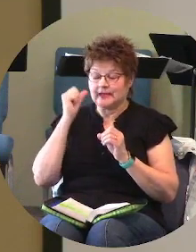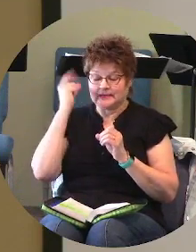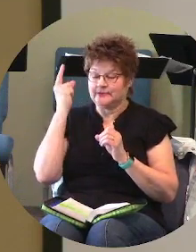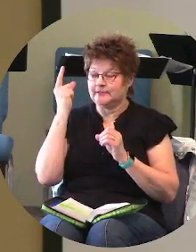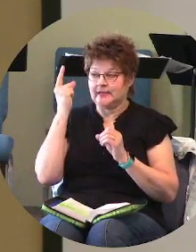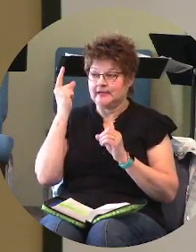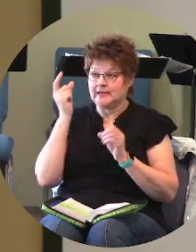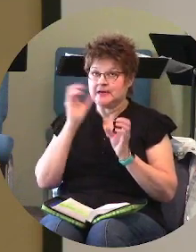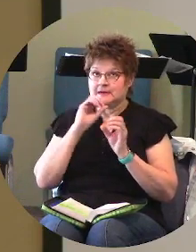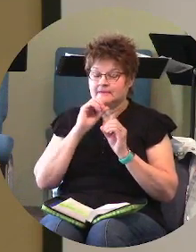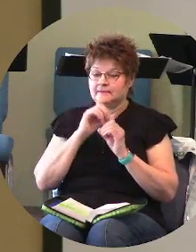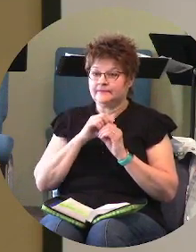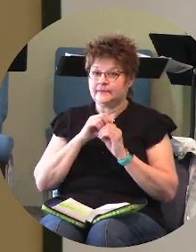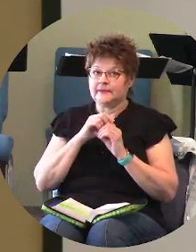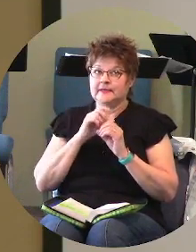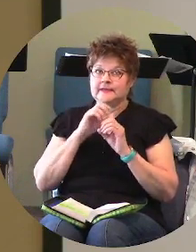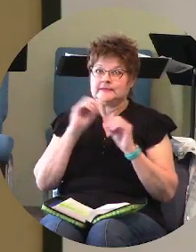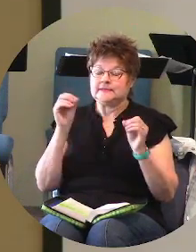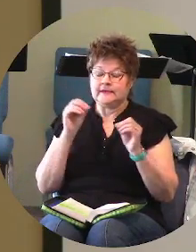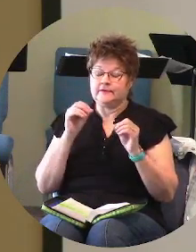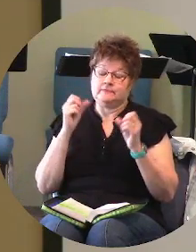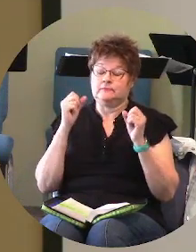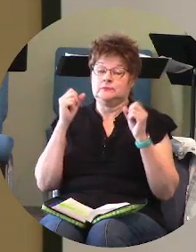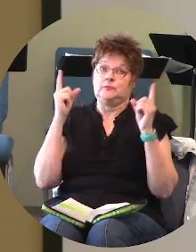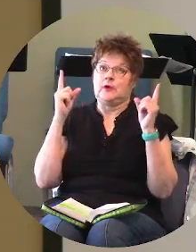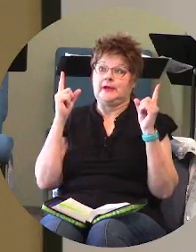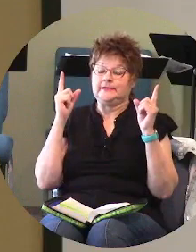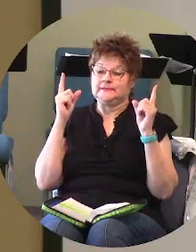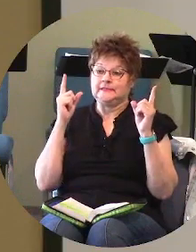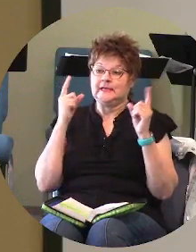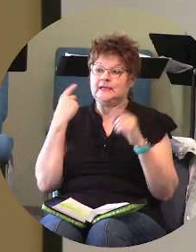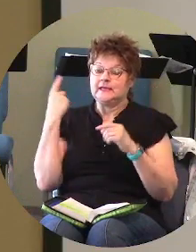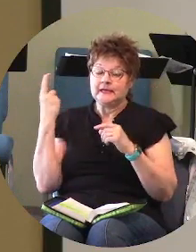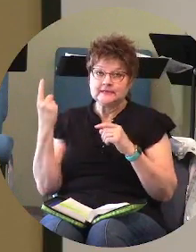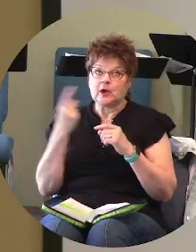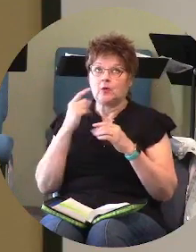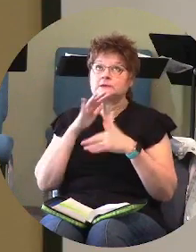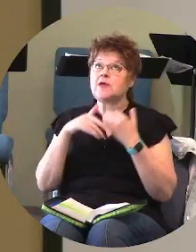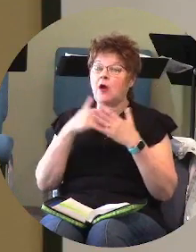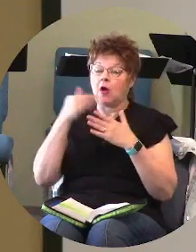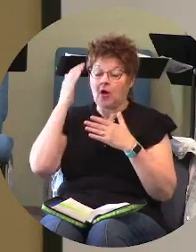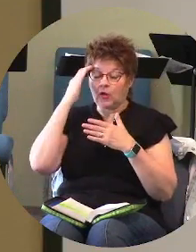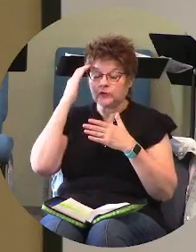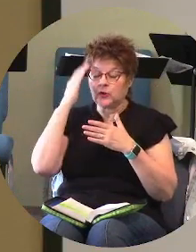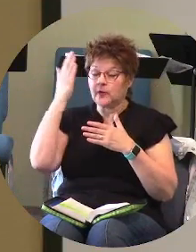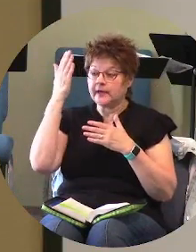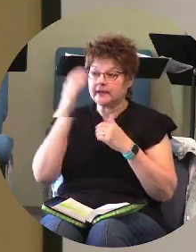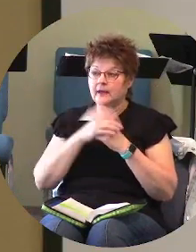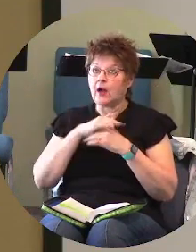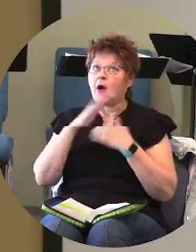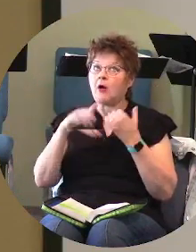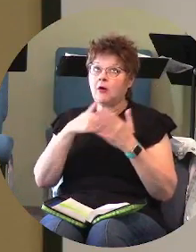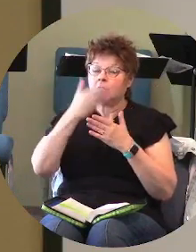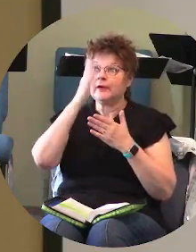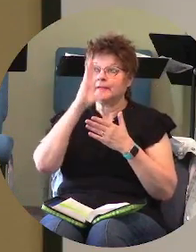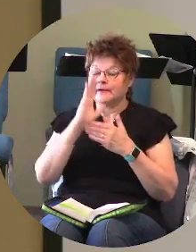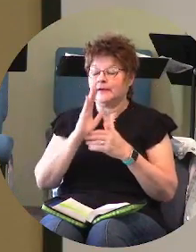he's never caught off guard he's never surprised he's always all-knowing he's always all god